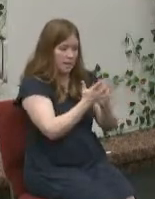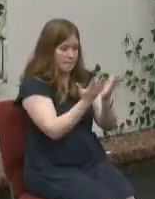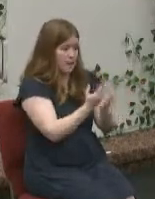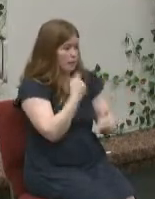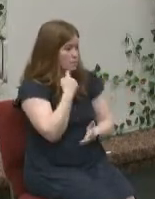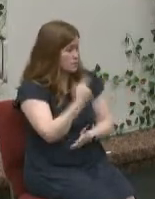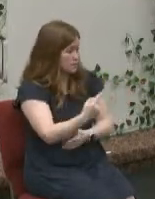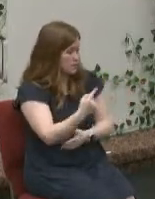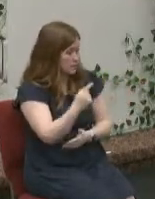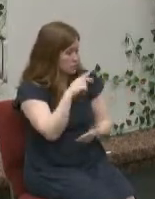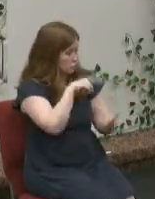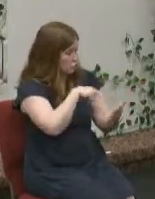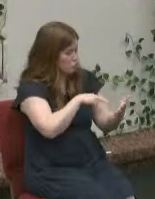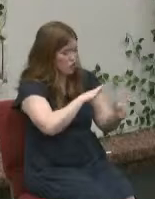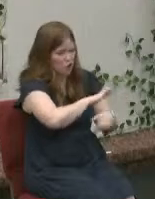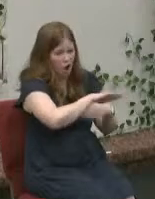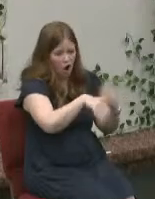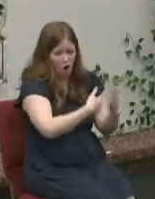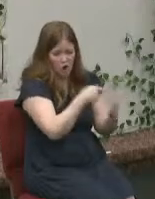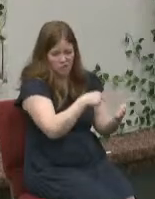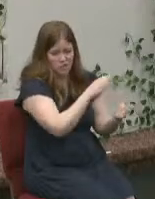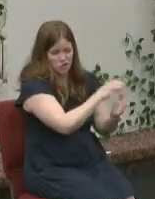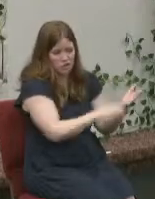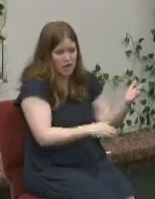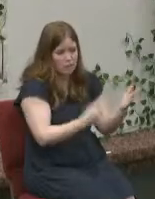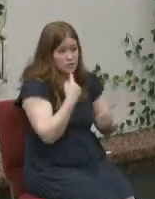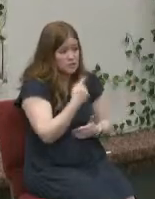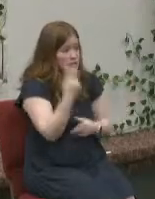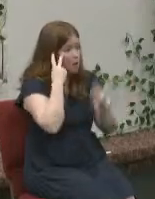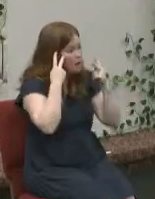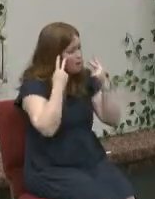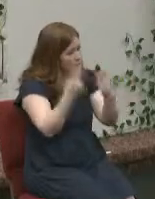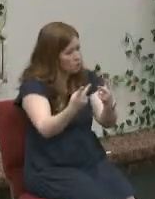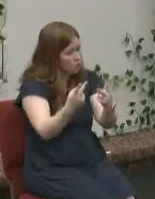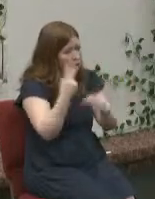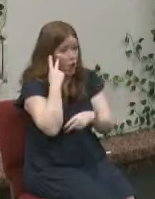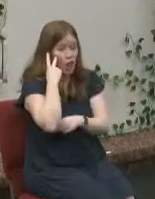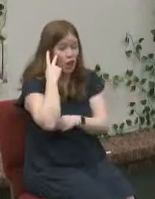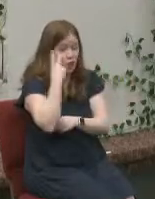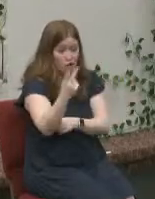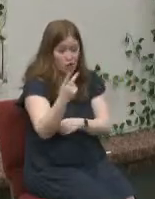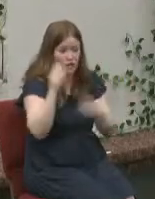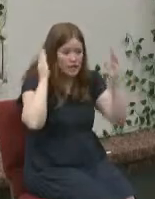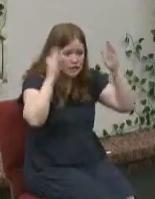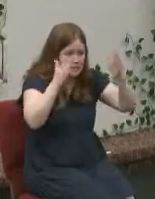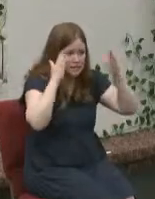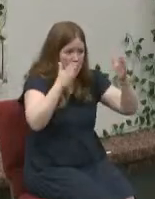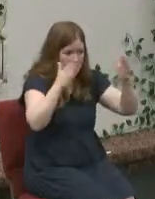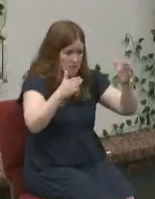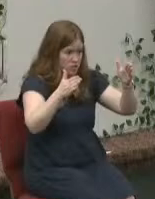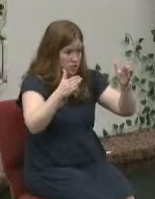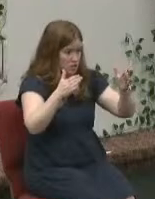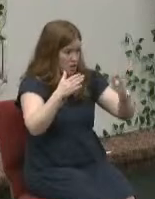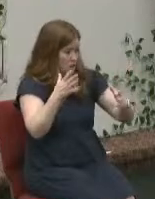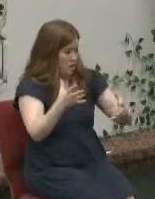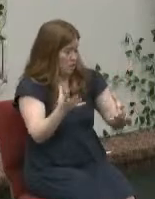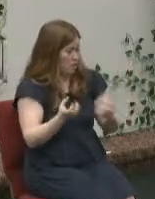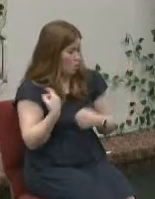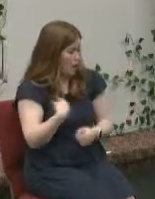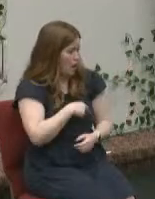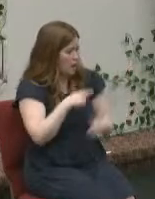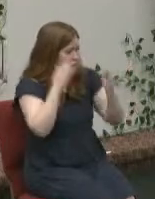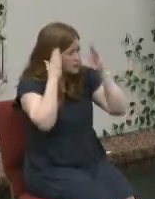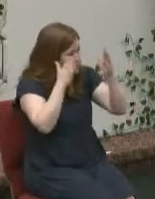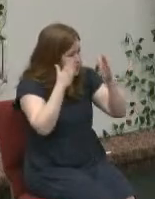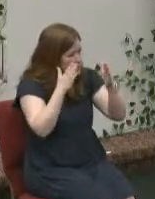you read the whole chapter you'd realize that the word behold and it's a word that always in the bible is used to get your attention and they want to draw your attention six times